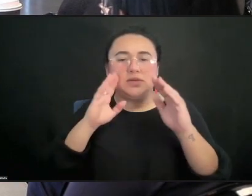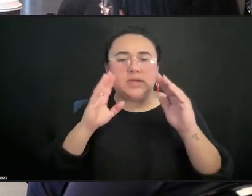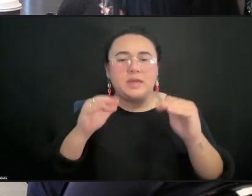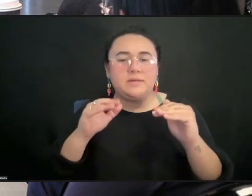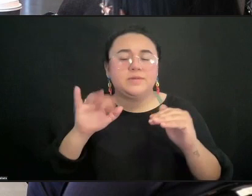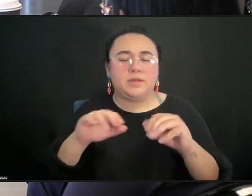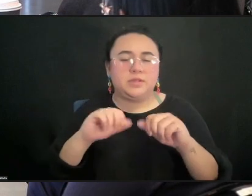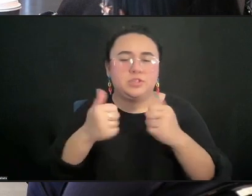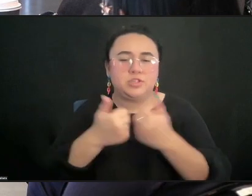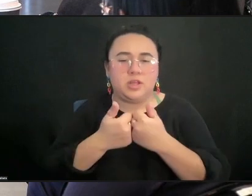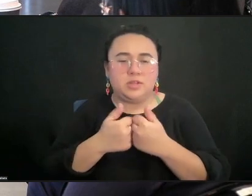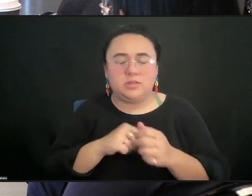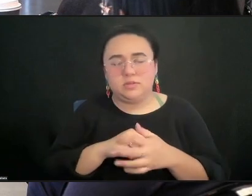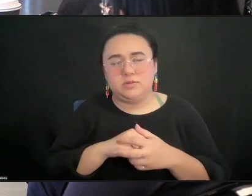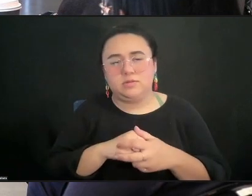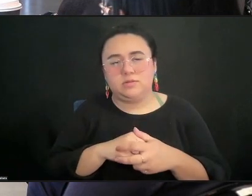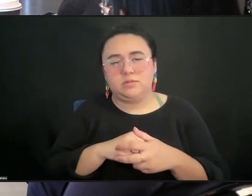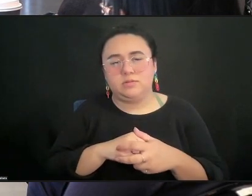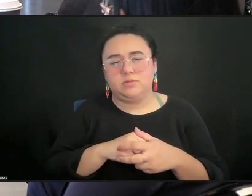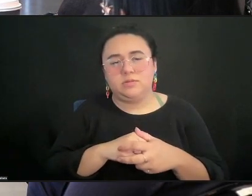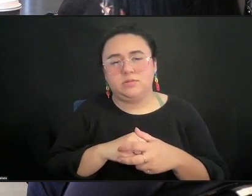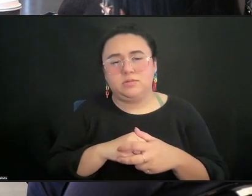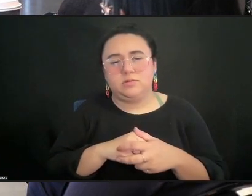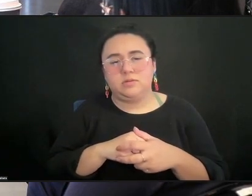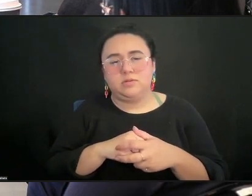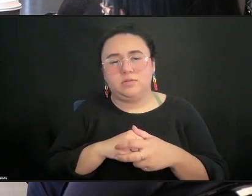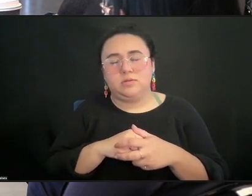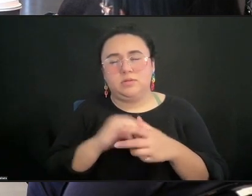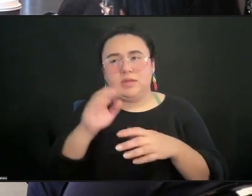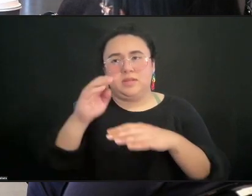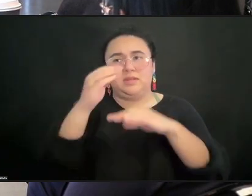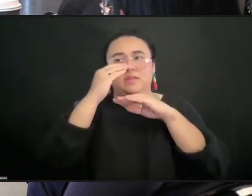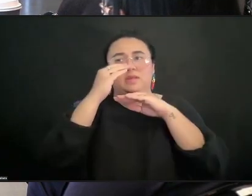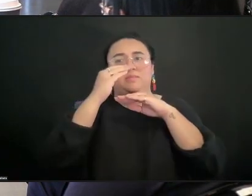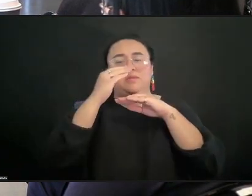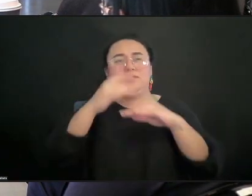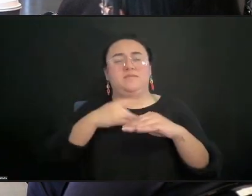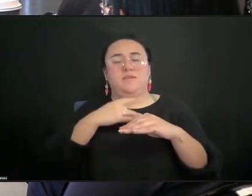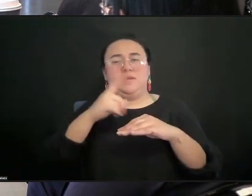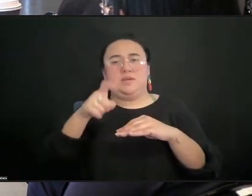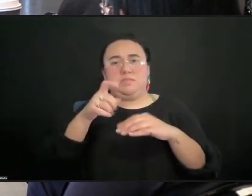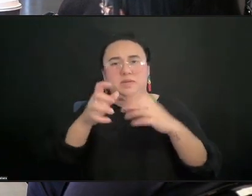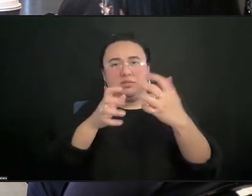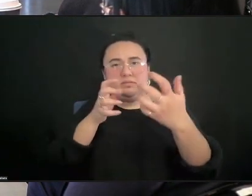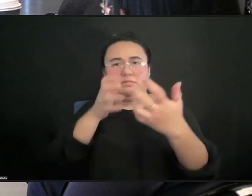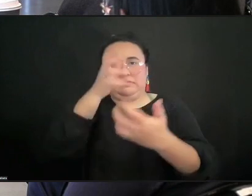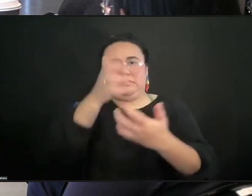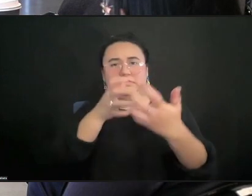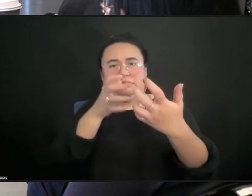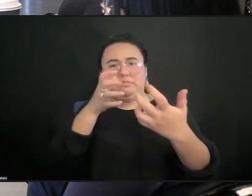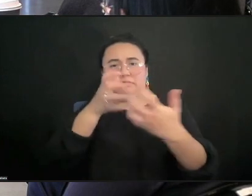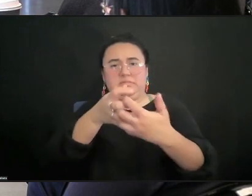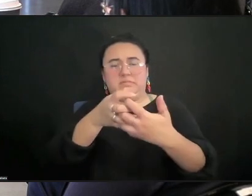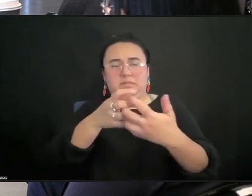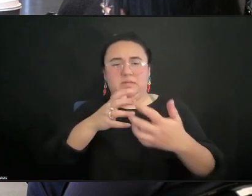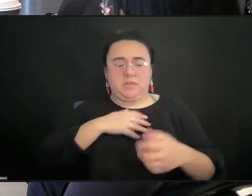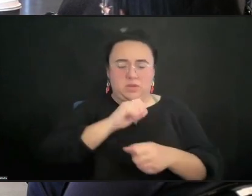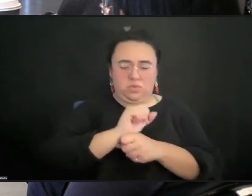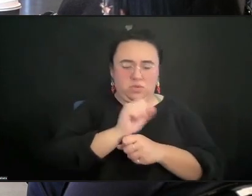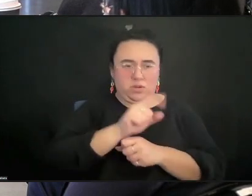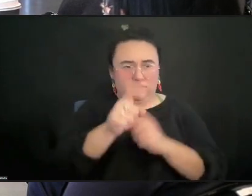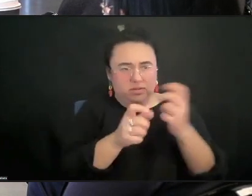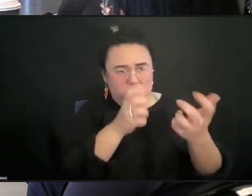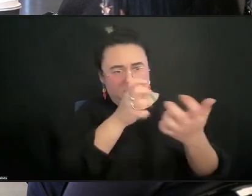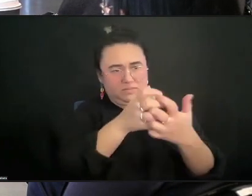is this gravity pull towards thinking about our work in boxes and sometimes literal,